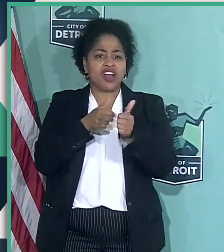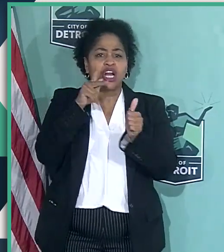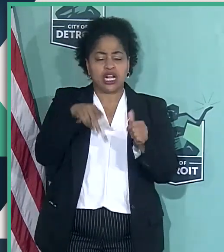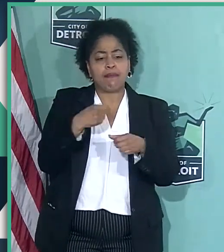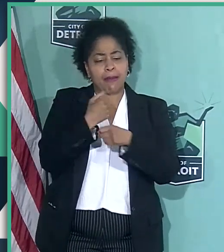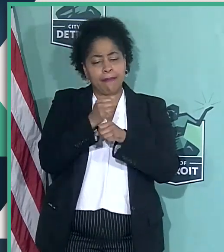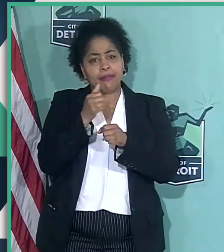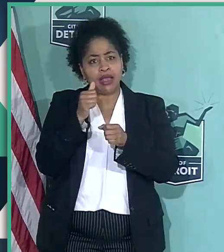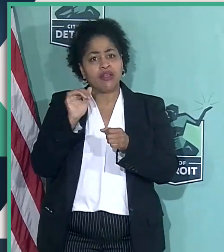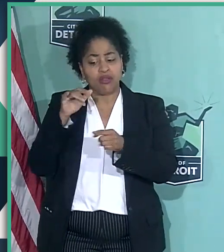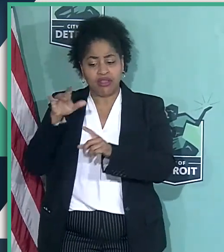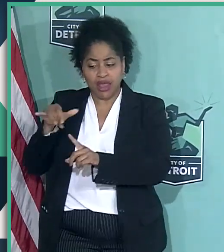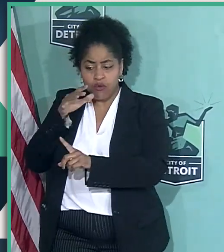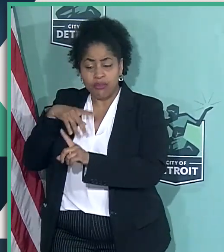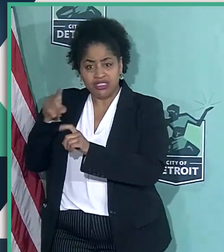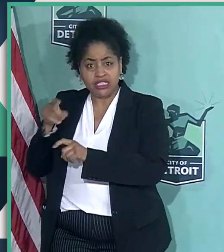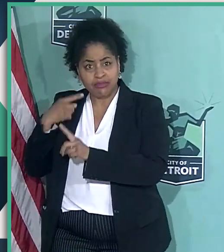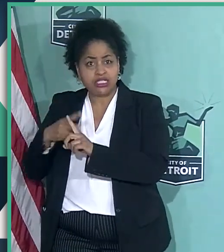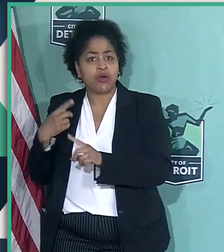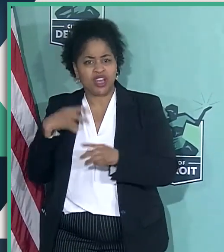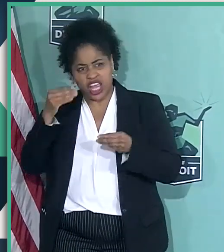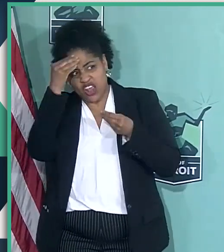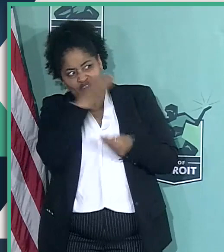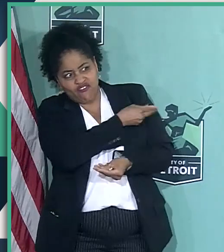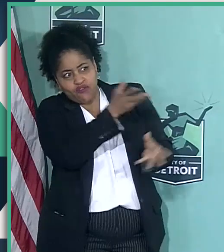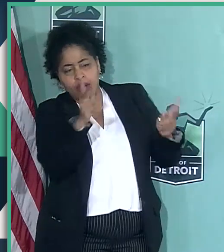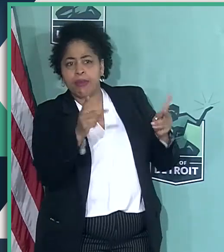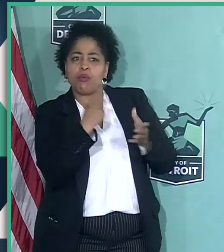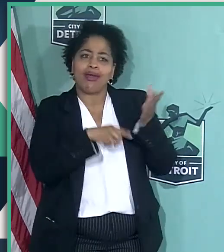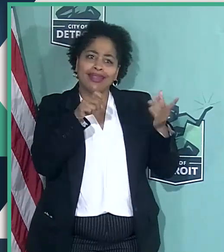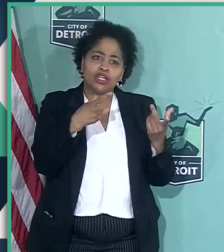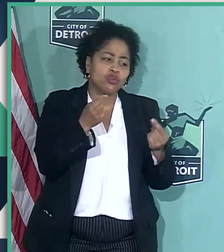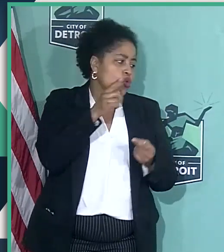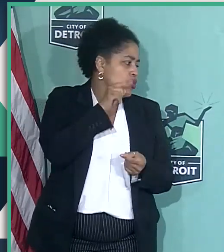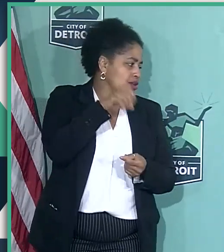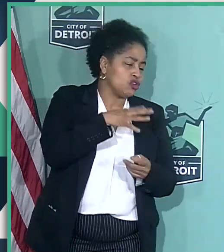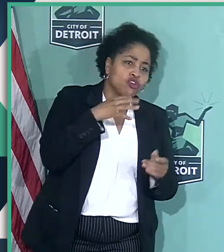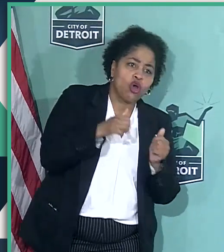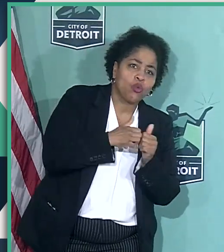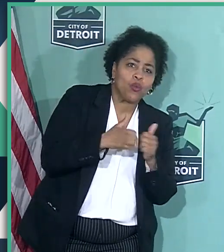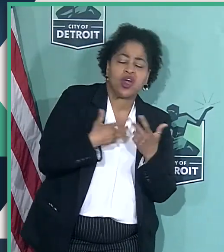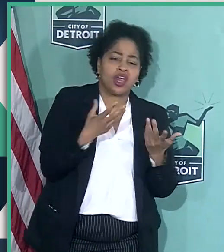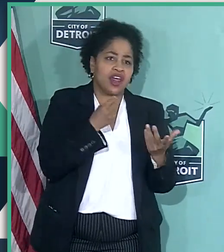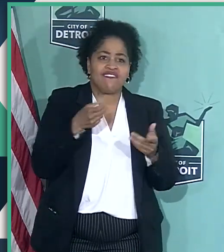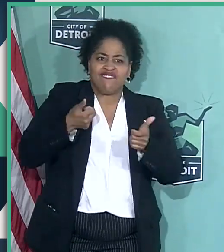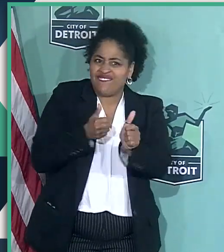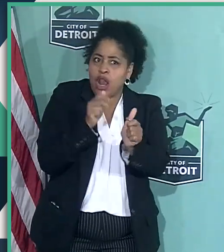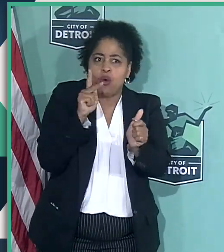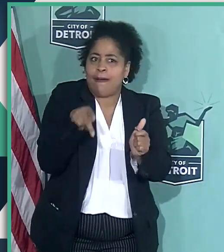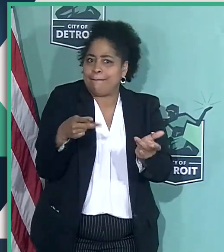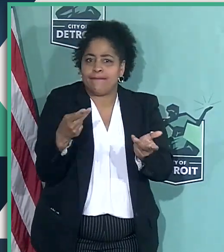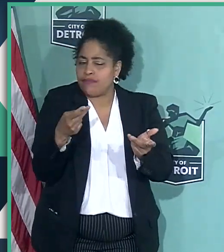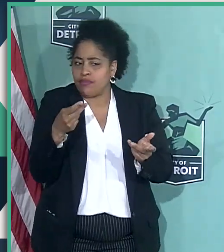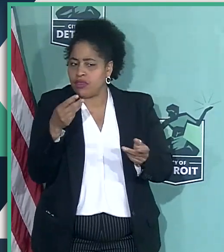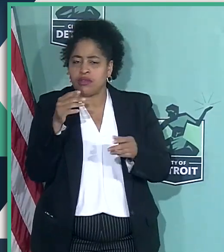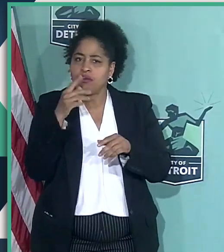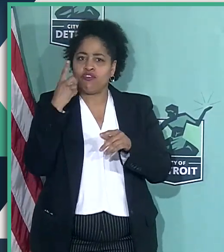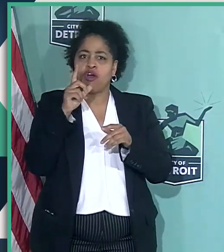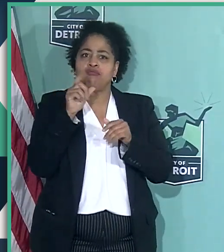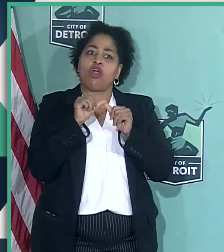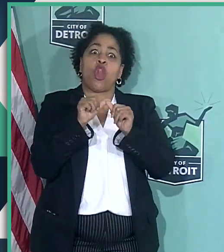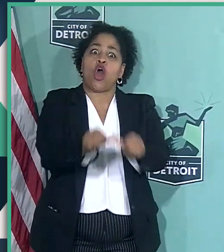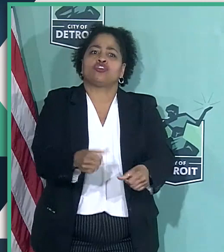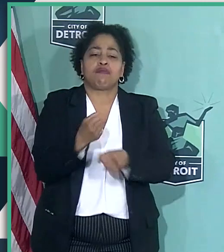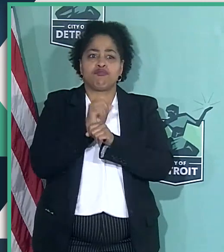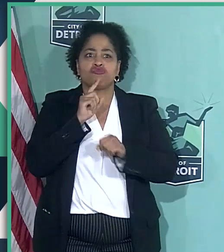Mayor, with everyone who tests positive so we can inform them what they need to do, who they need to talk to, and follow up on a long-term basis to